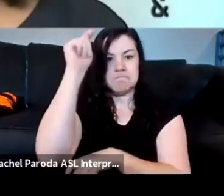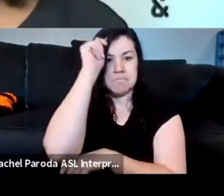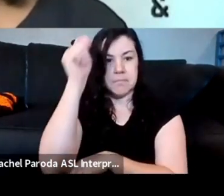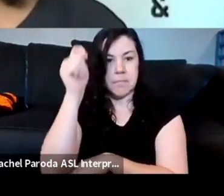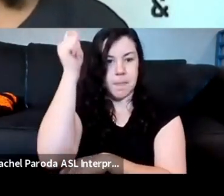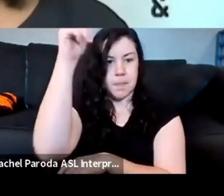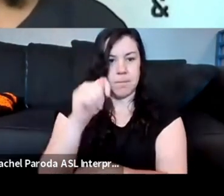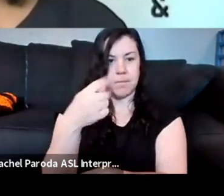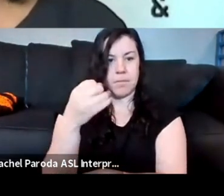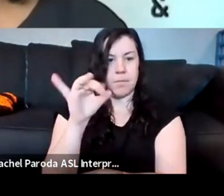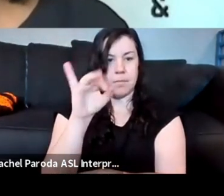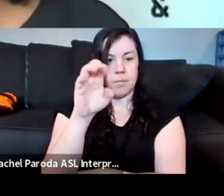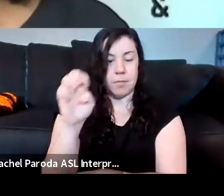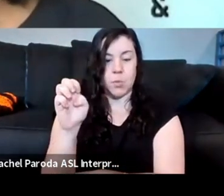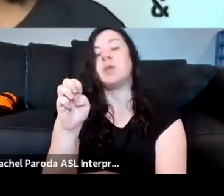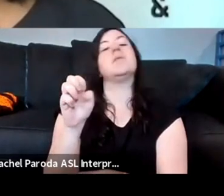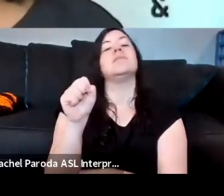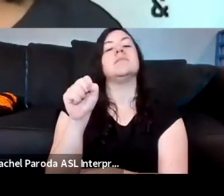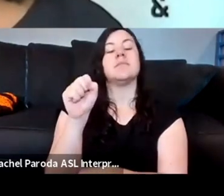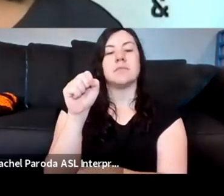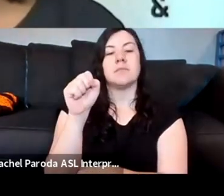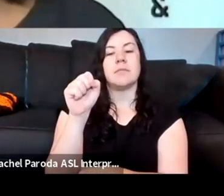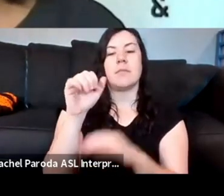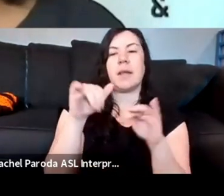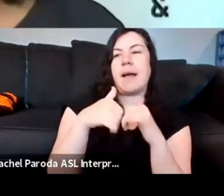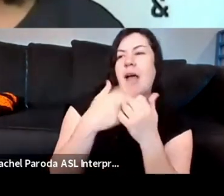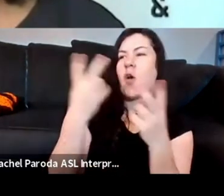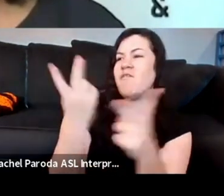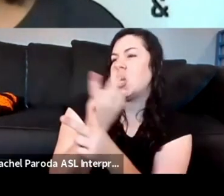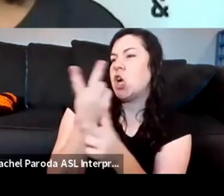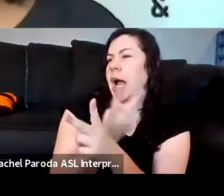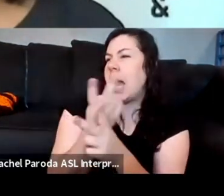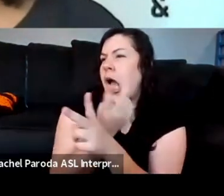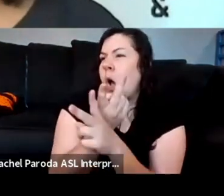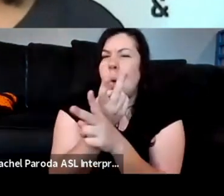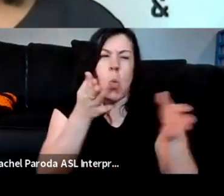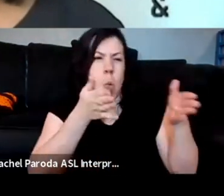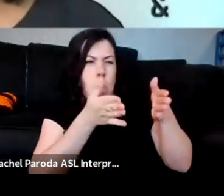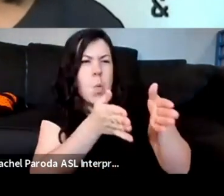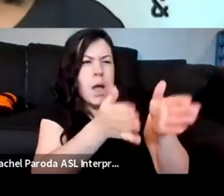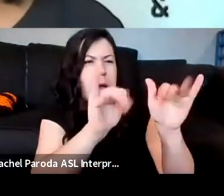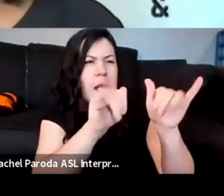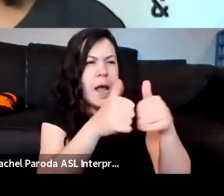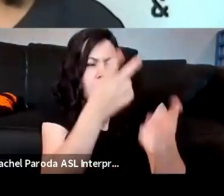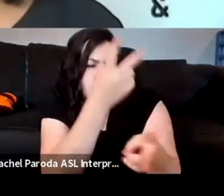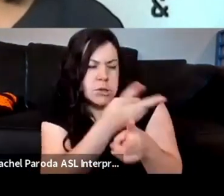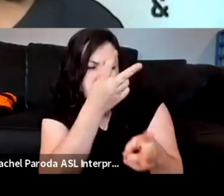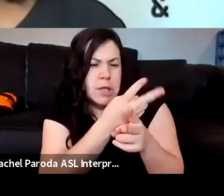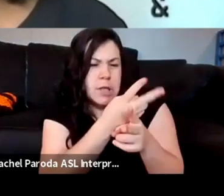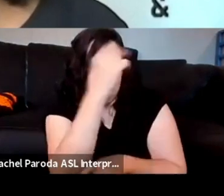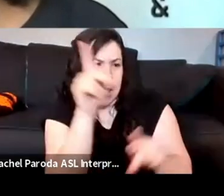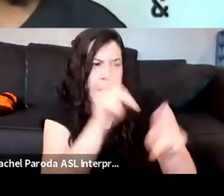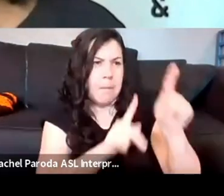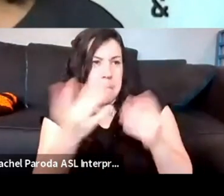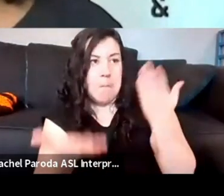sustain the work of caring for Black people, the actual methods that we use to center the well-being of Black people via visual